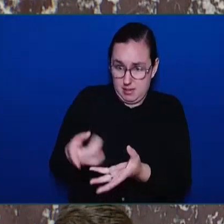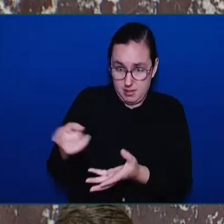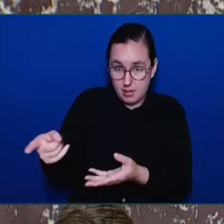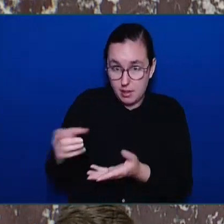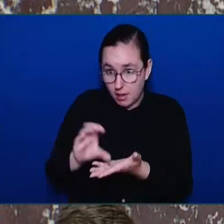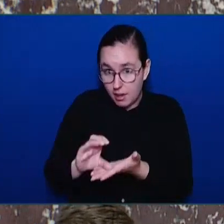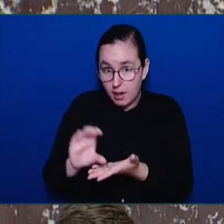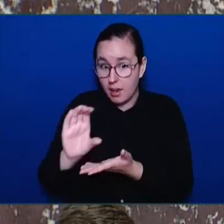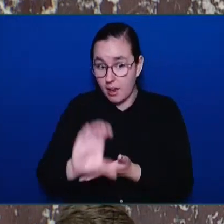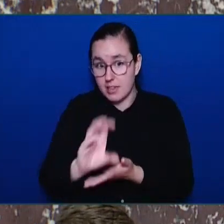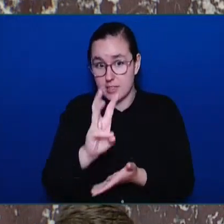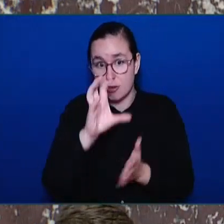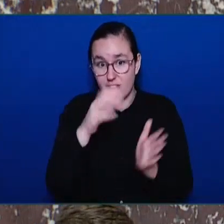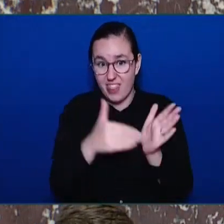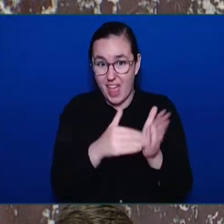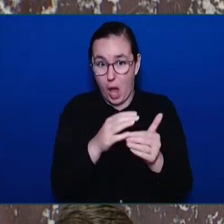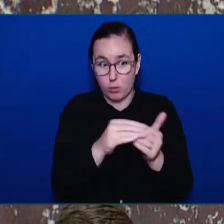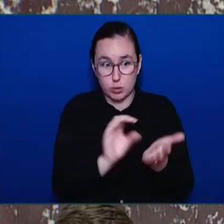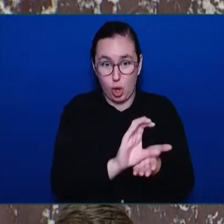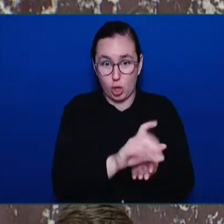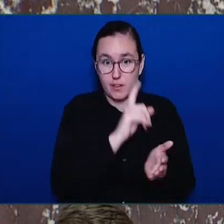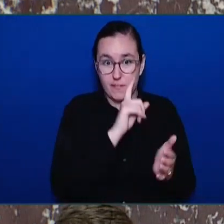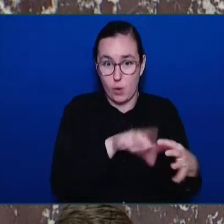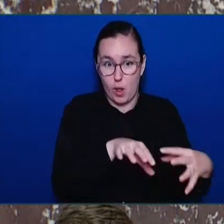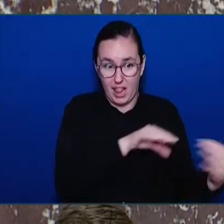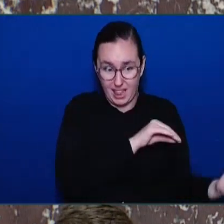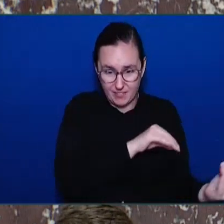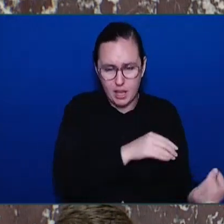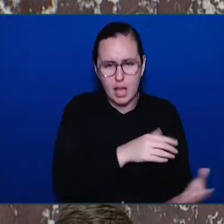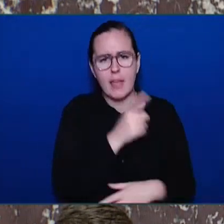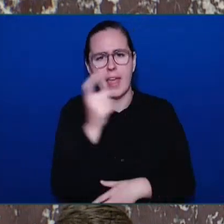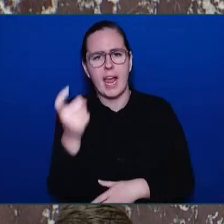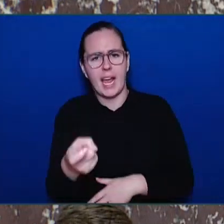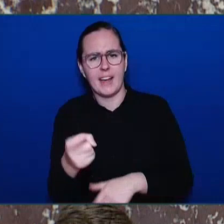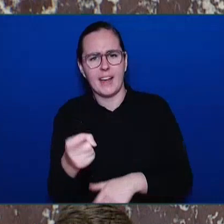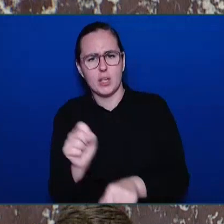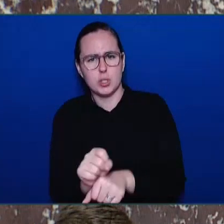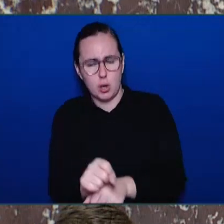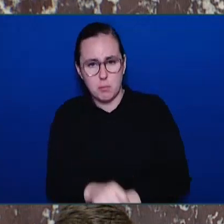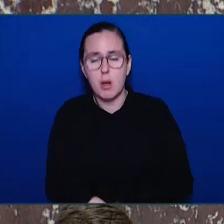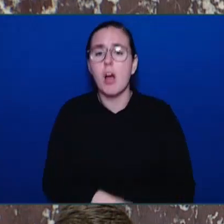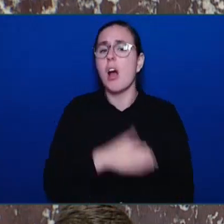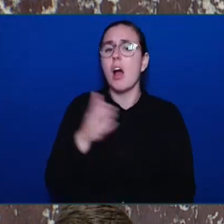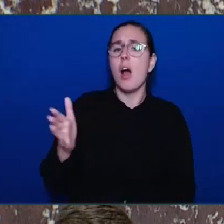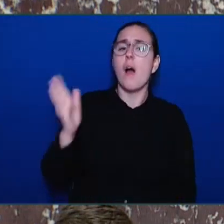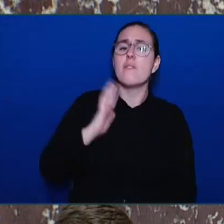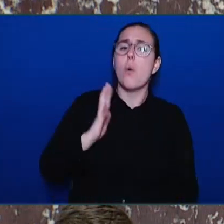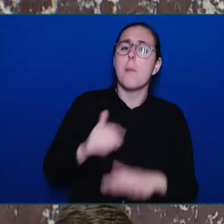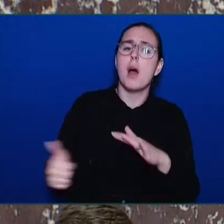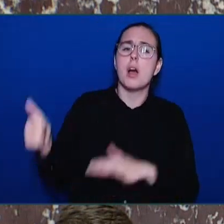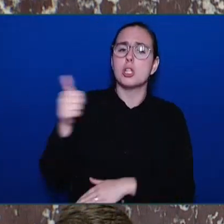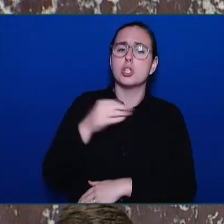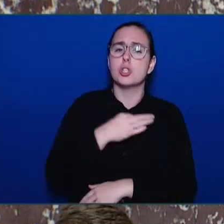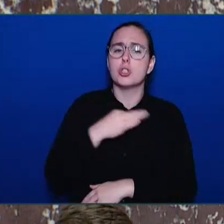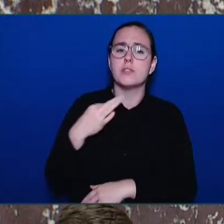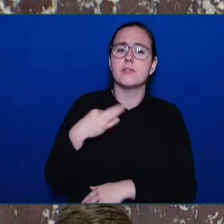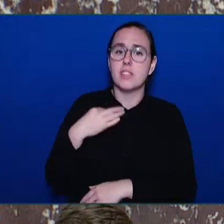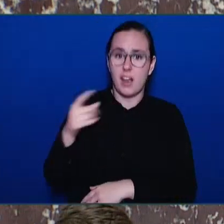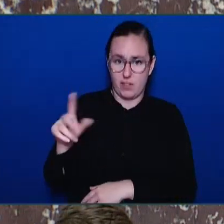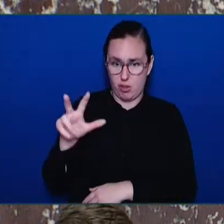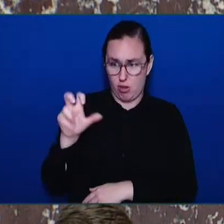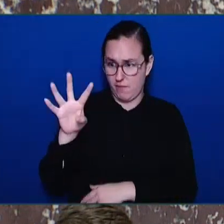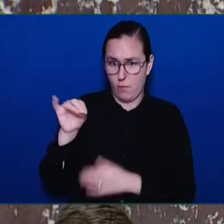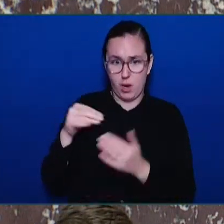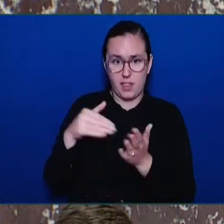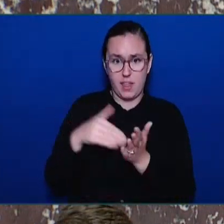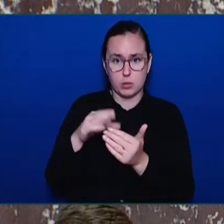walking away with $340,000. And then we have Amber Hawkins, an NDP insider who accepted the job as